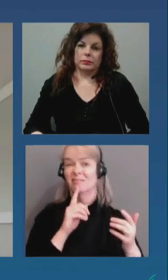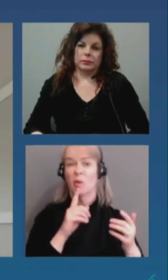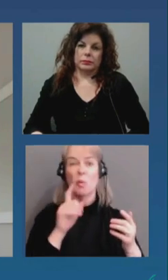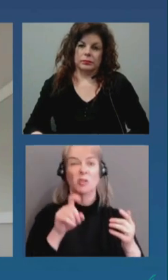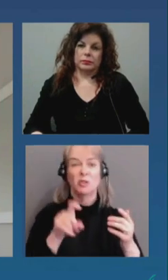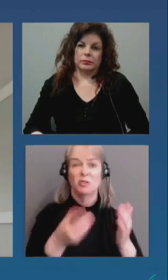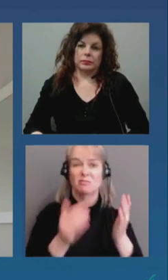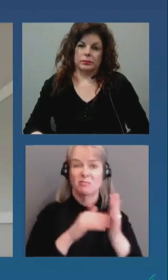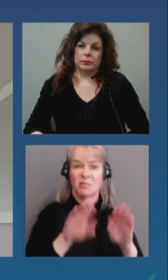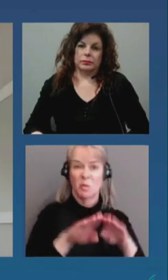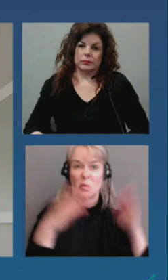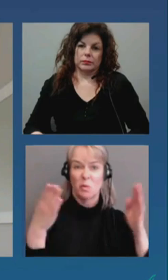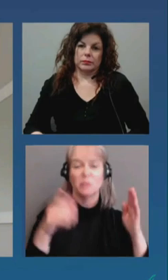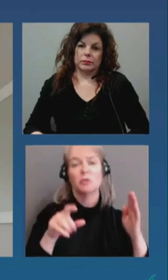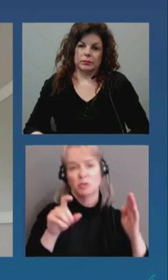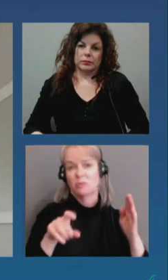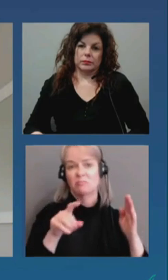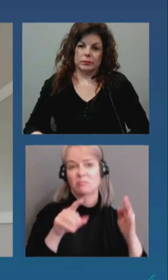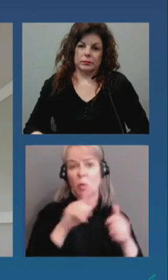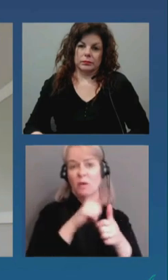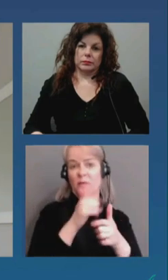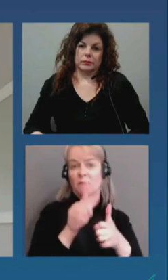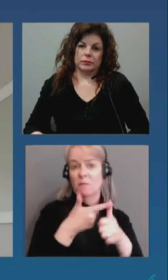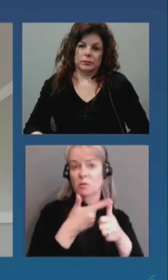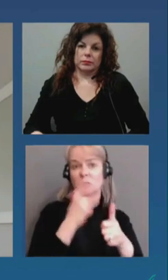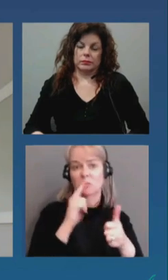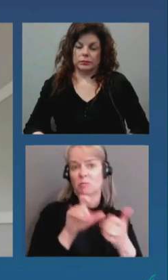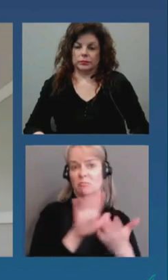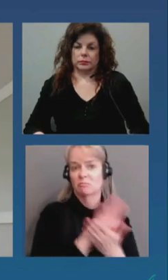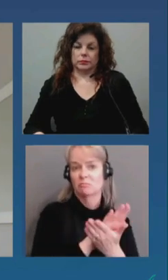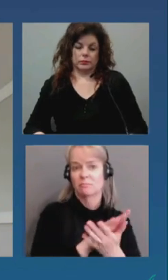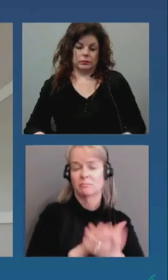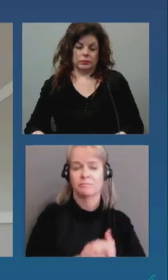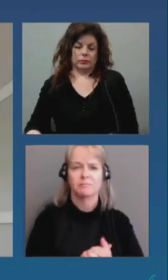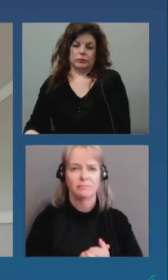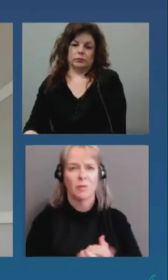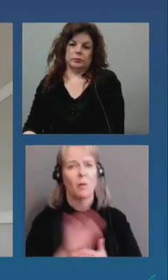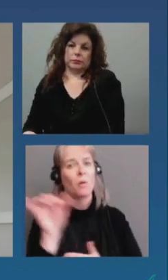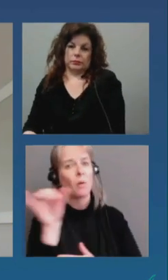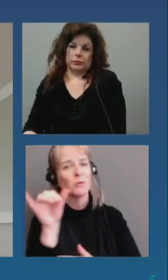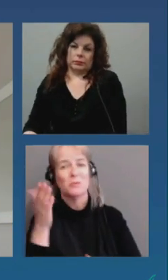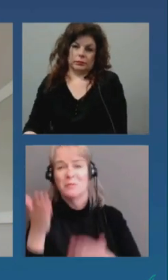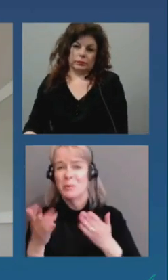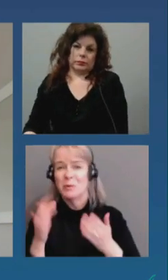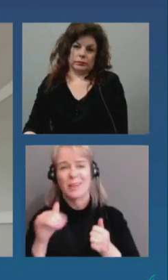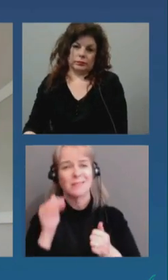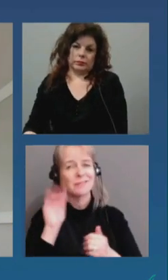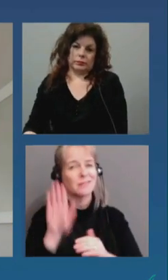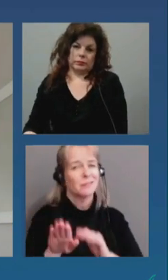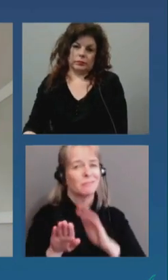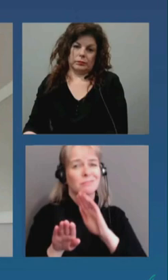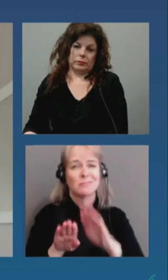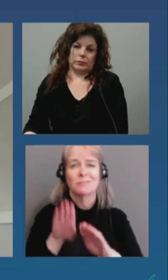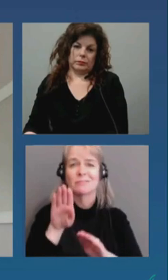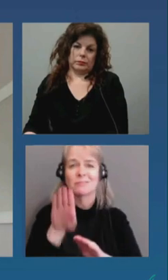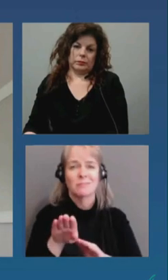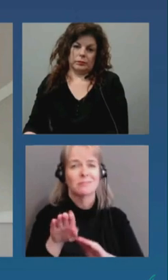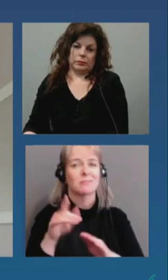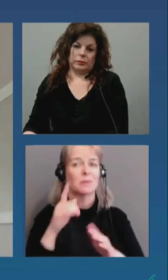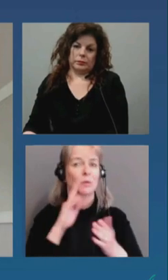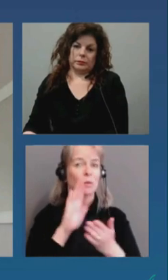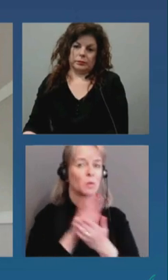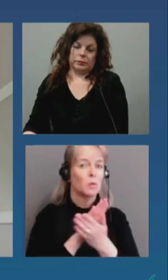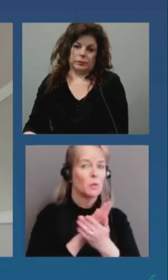um I also think that it's worth thinking about if it could be done in stages to be able to accomplish schools opening